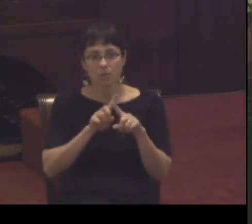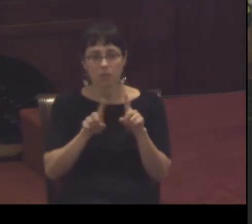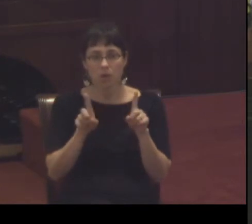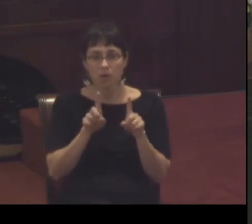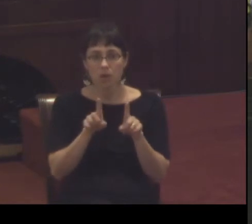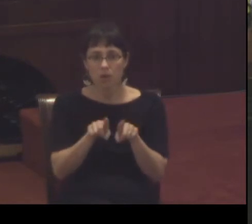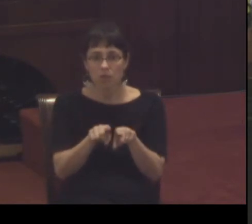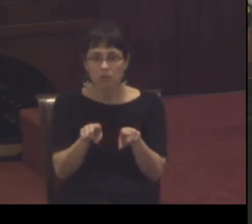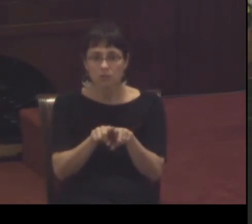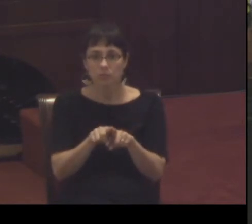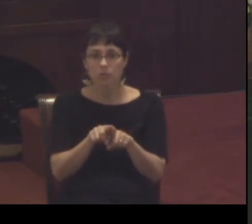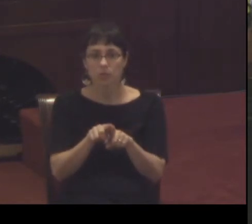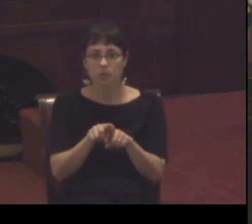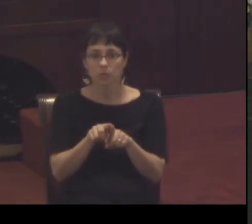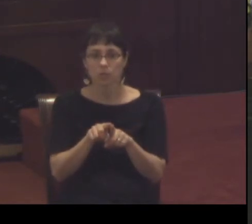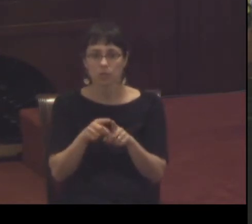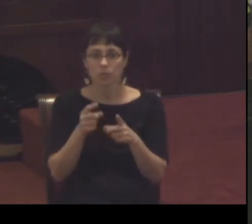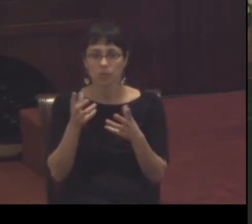Empire